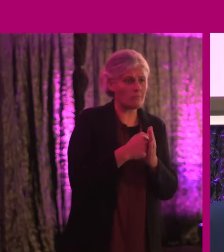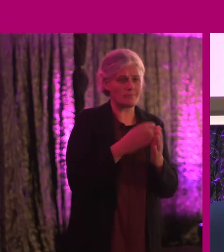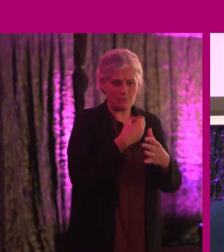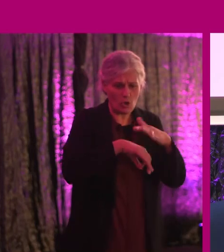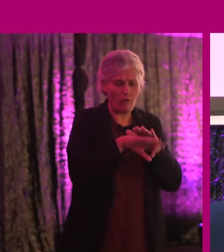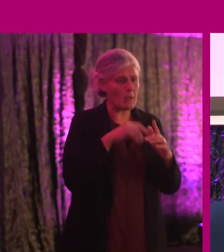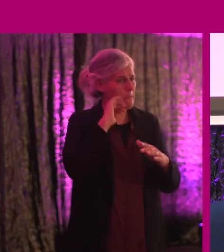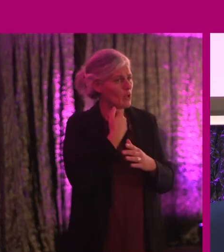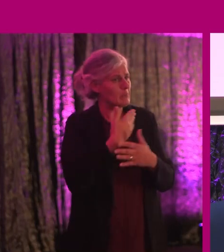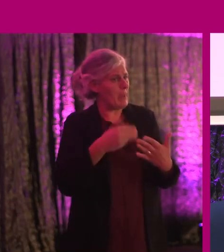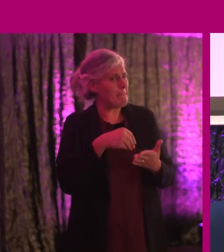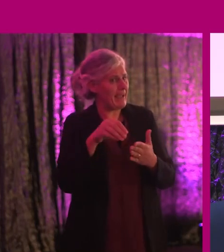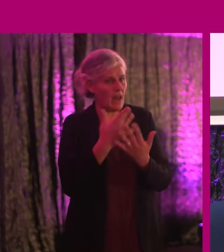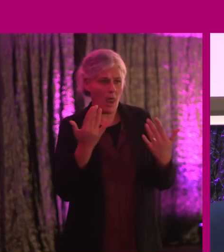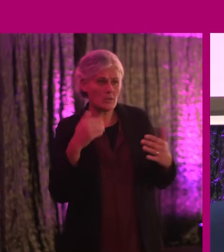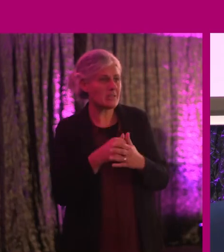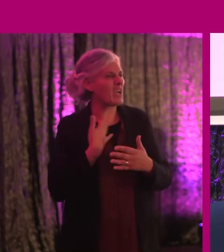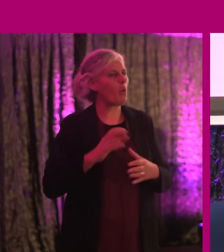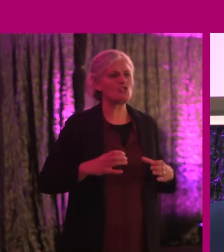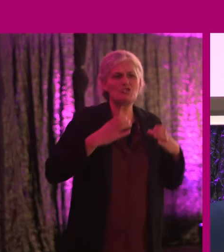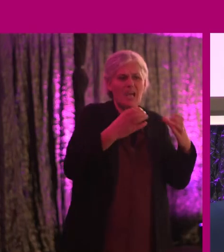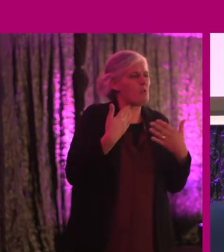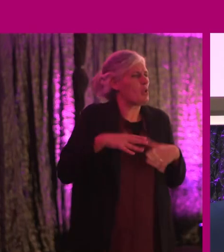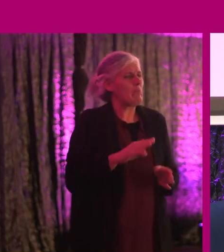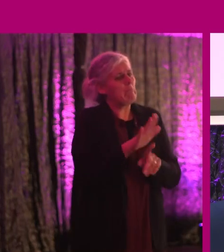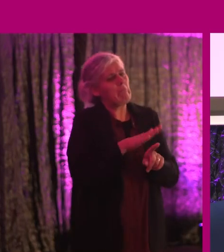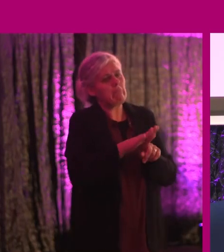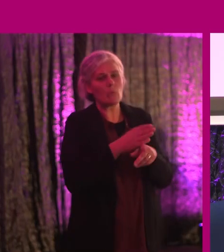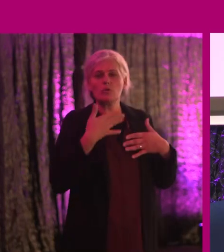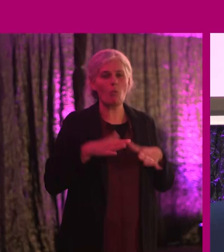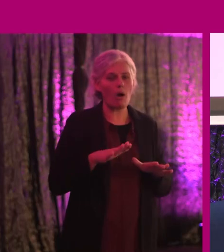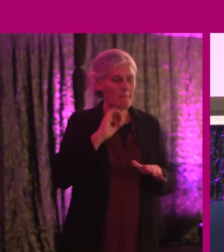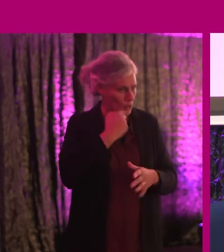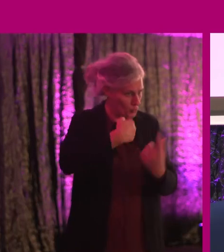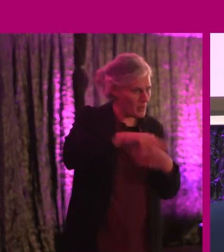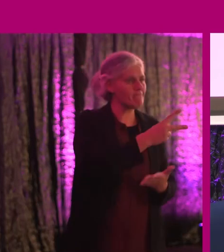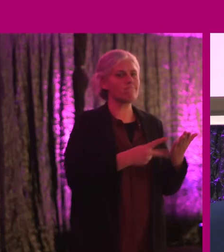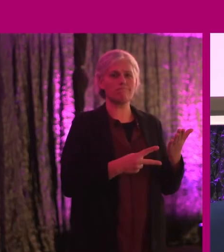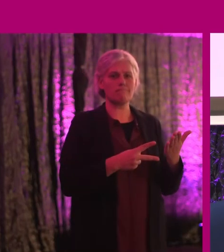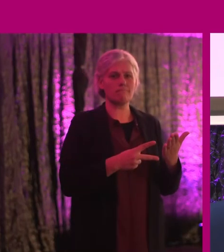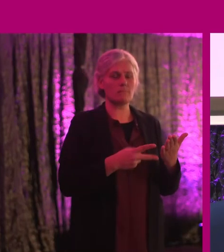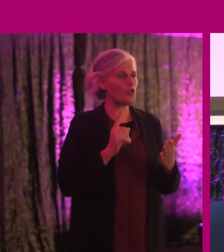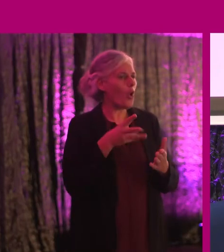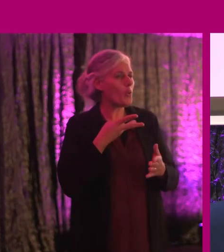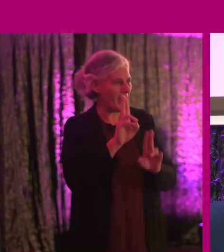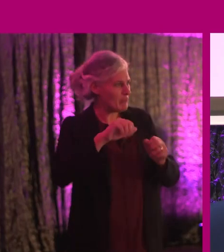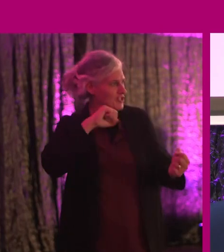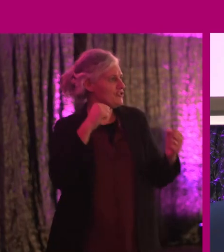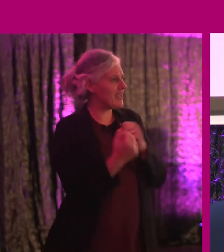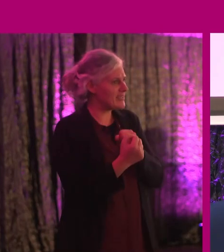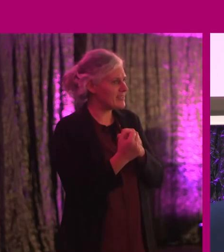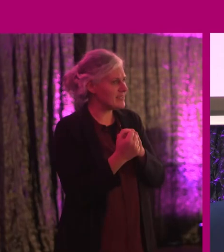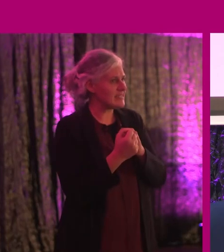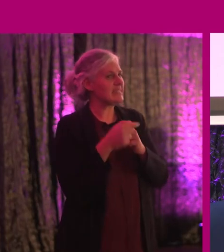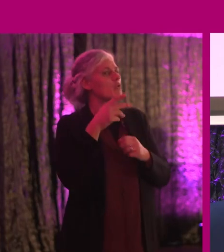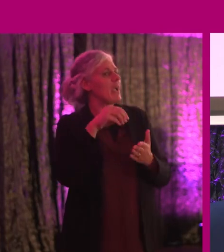So we need business realistically. And I don't want your charity. We don't need your pity because we are valuable. And the only way that we could change that is to